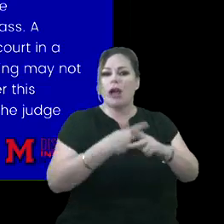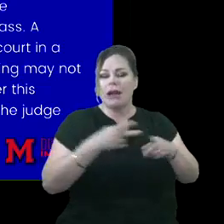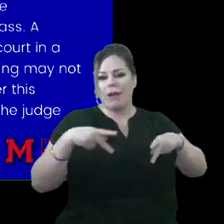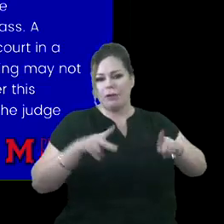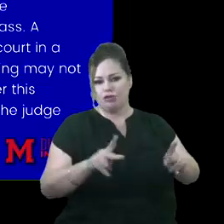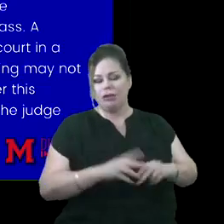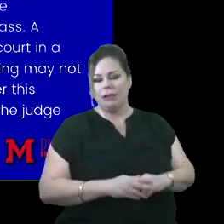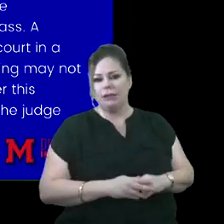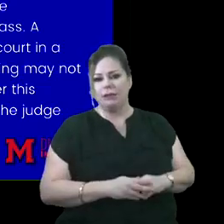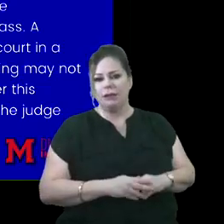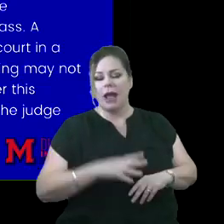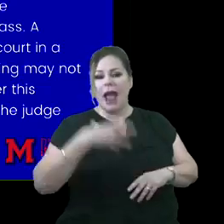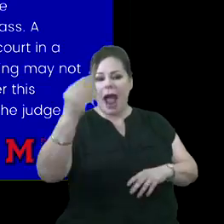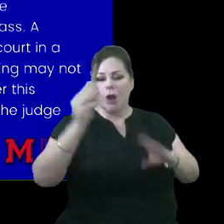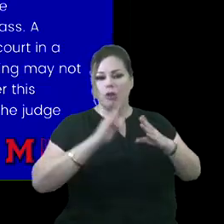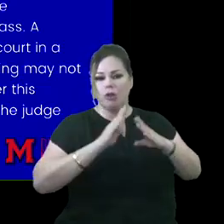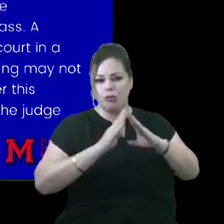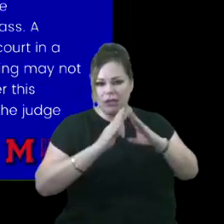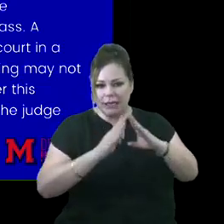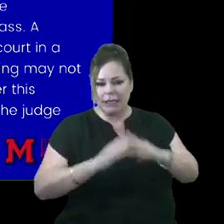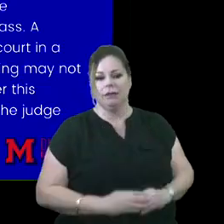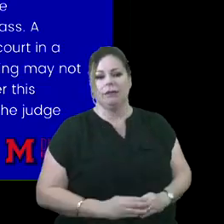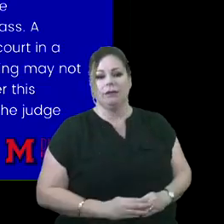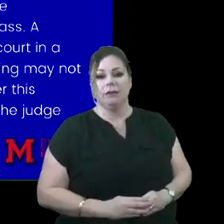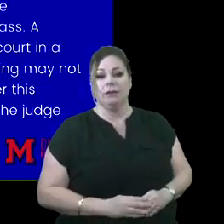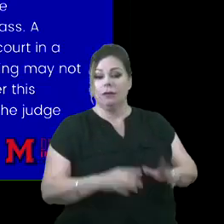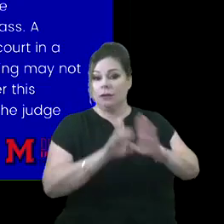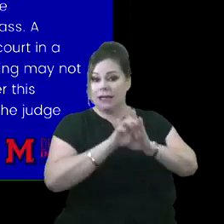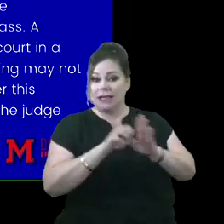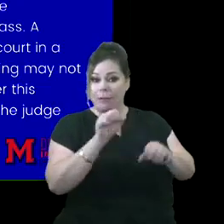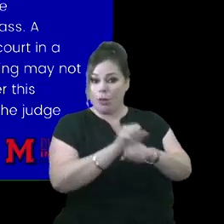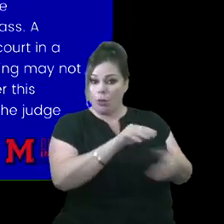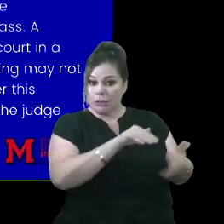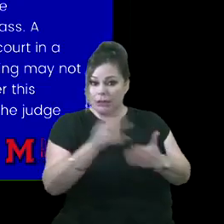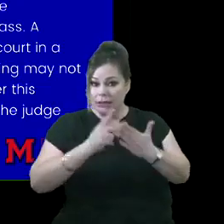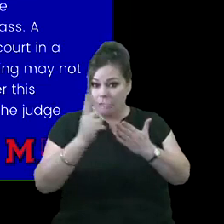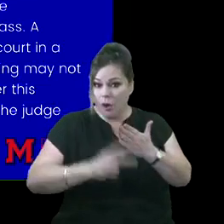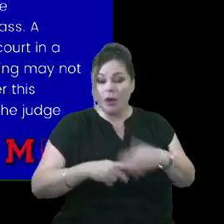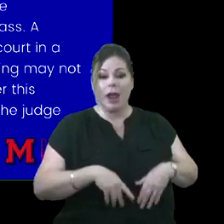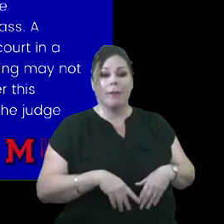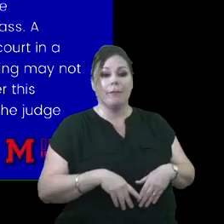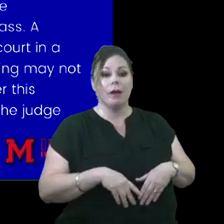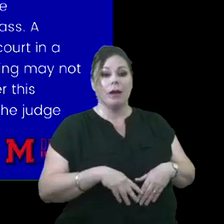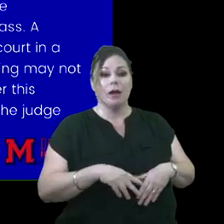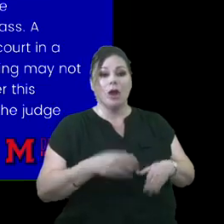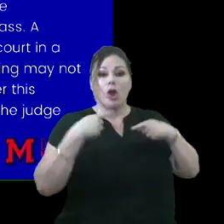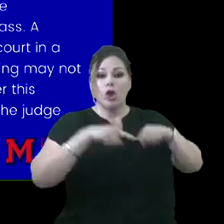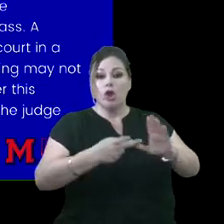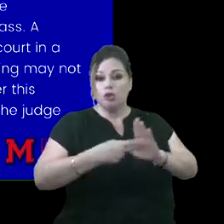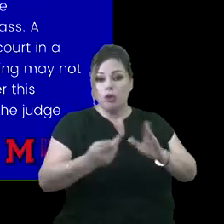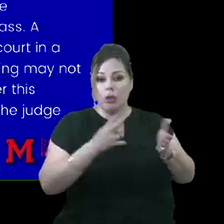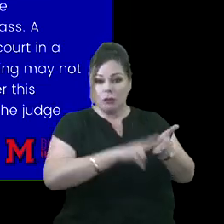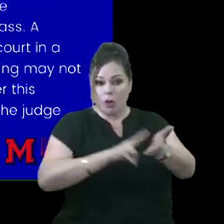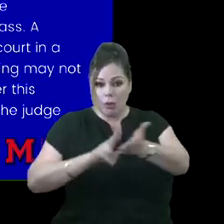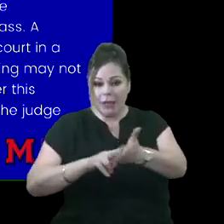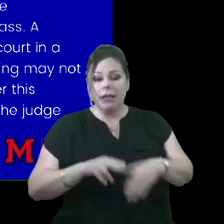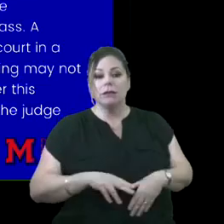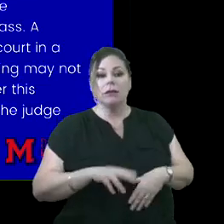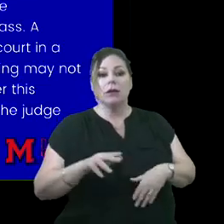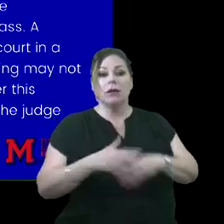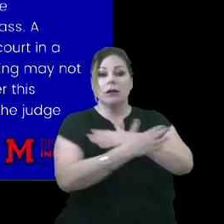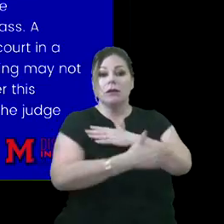opportunities in the community. And so that may be work study that may be dual enrollment. There may be other study abroad